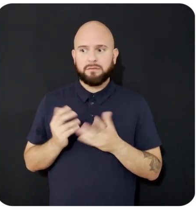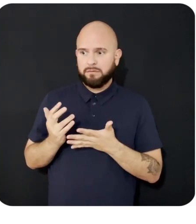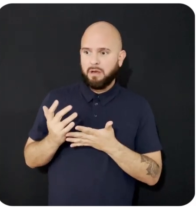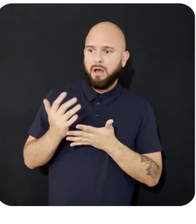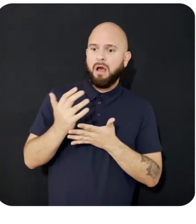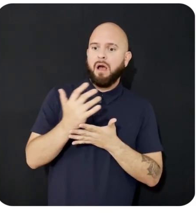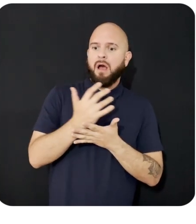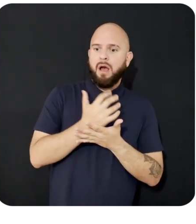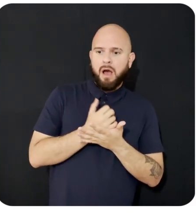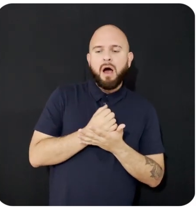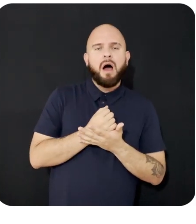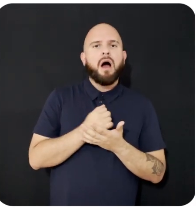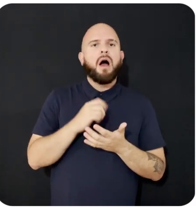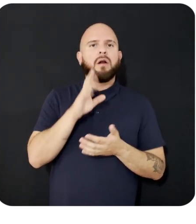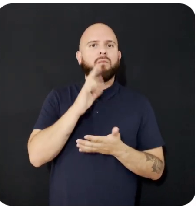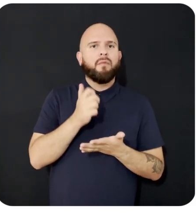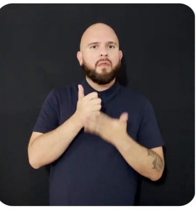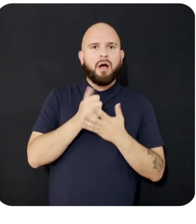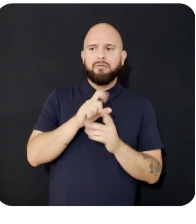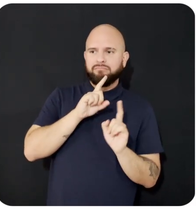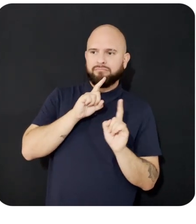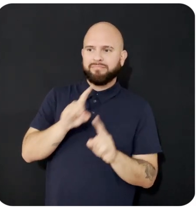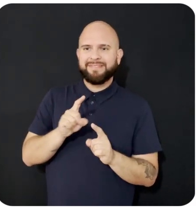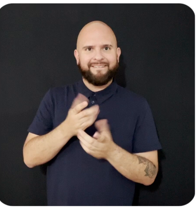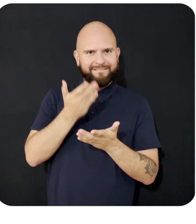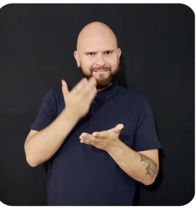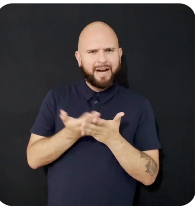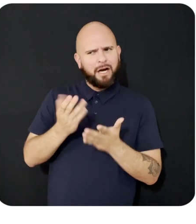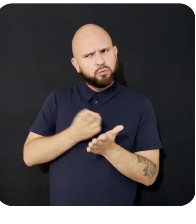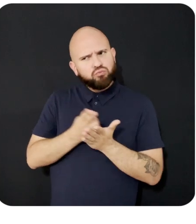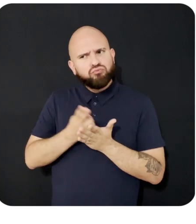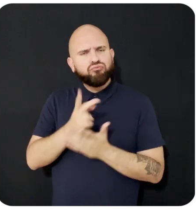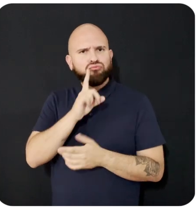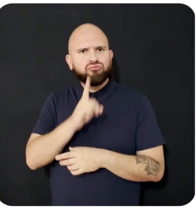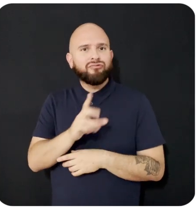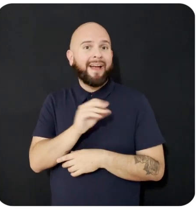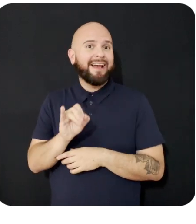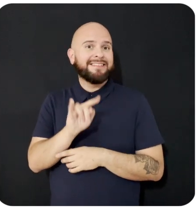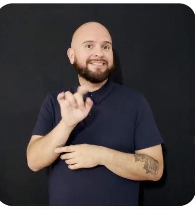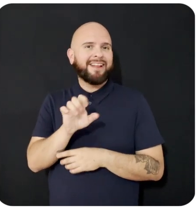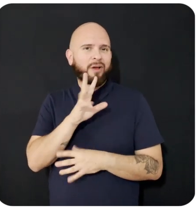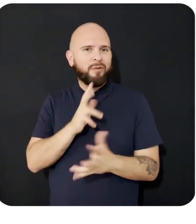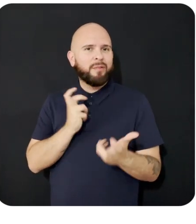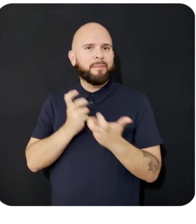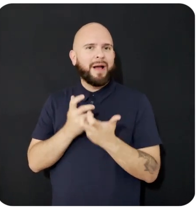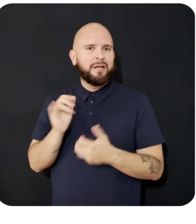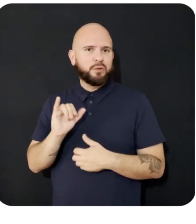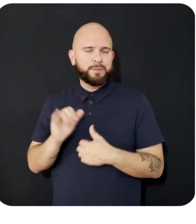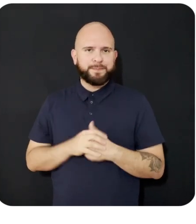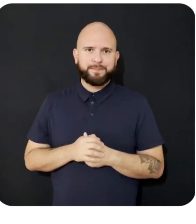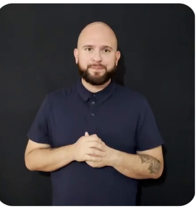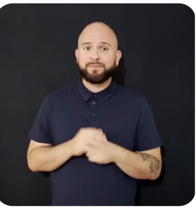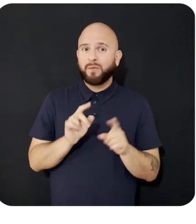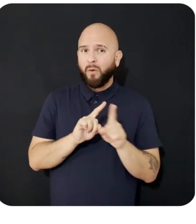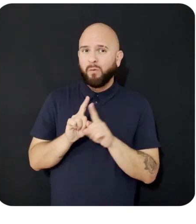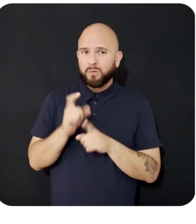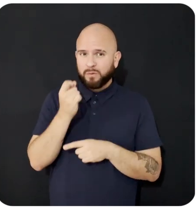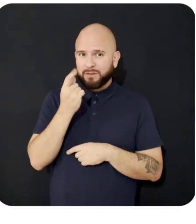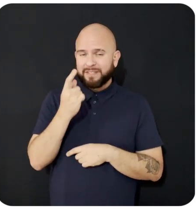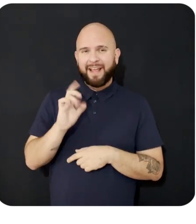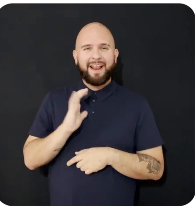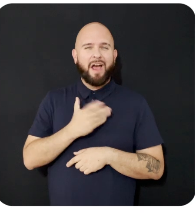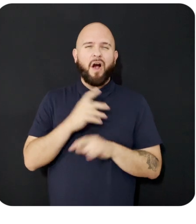in both factuality and style. In addition, due to the fact that our system is retrieval-based,